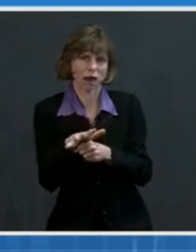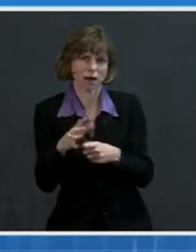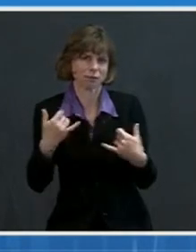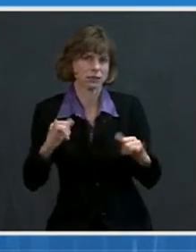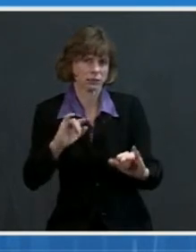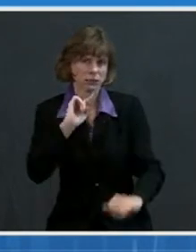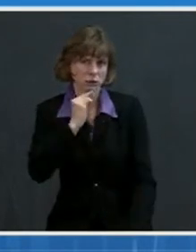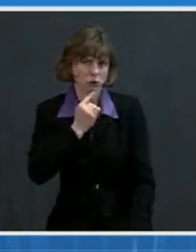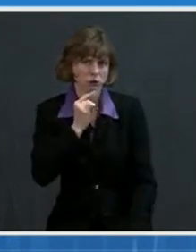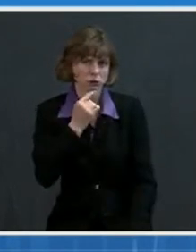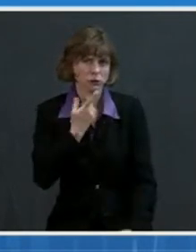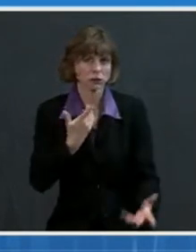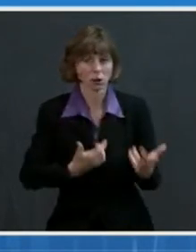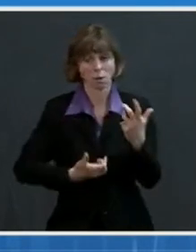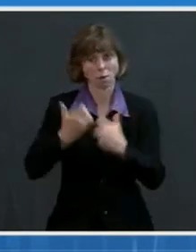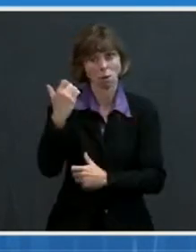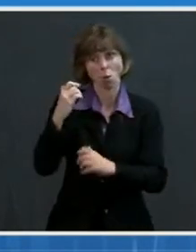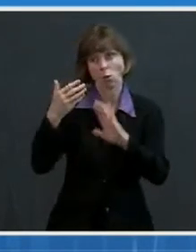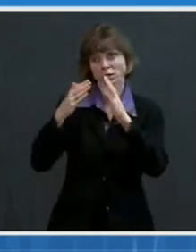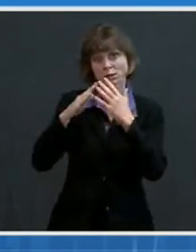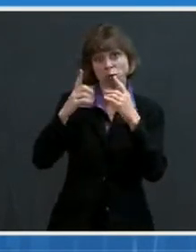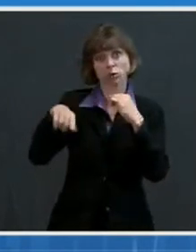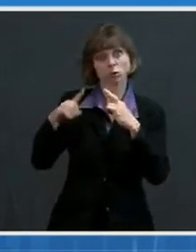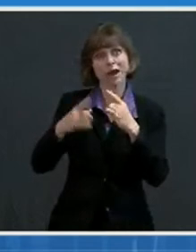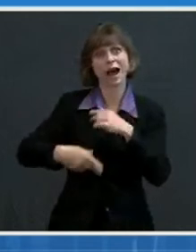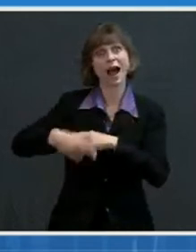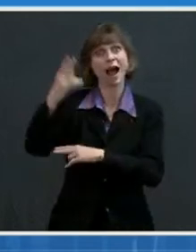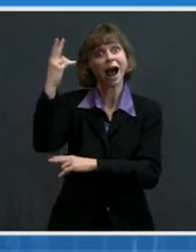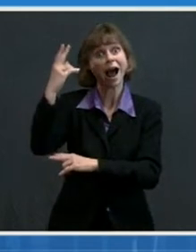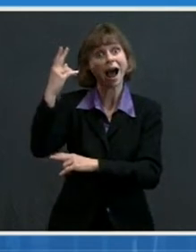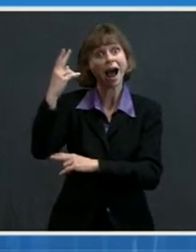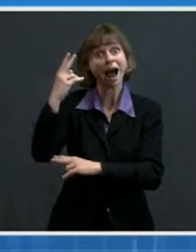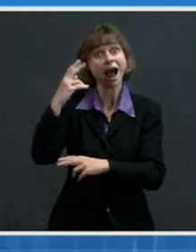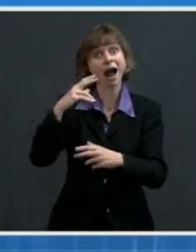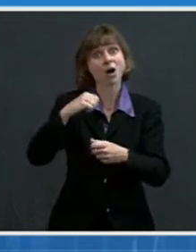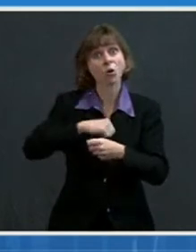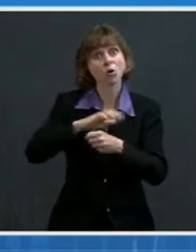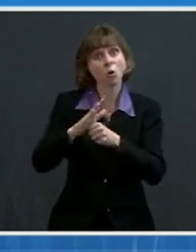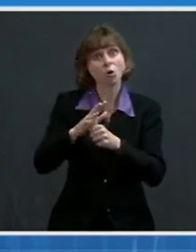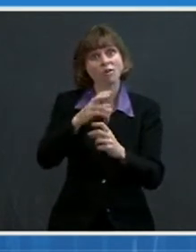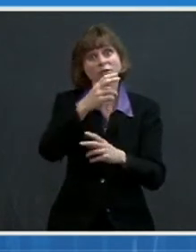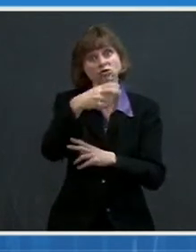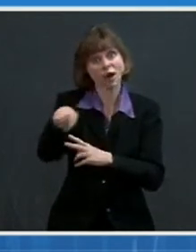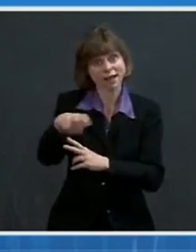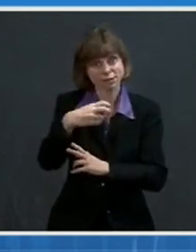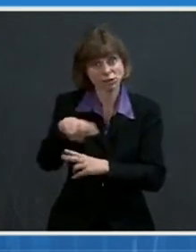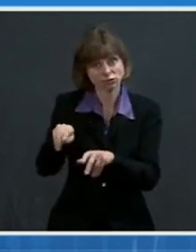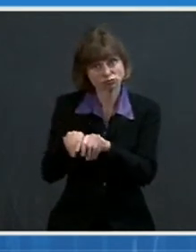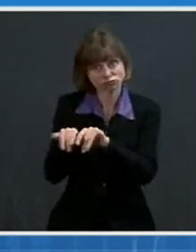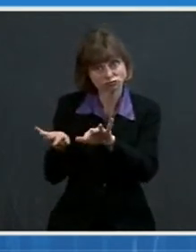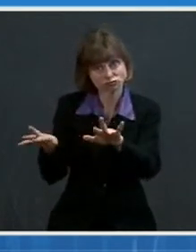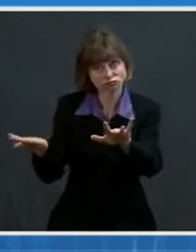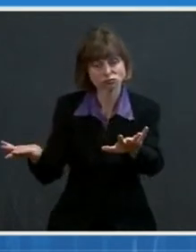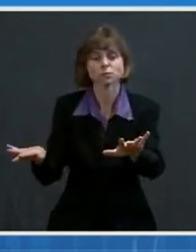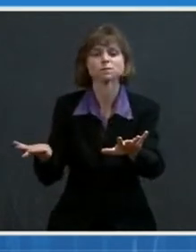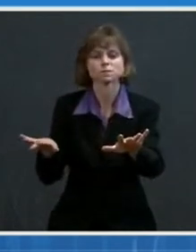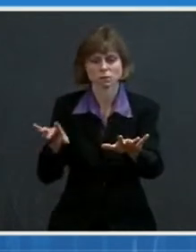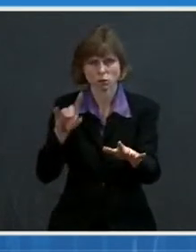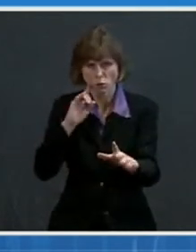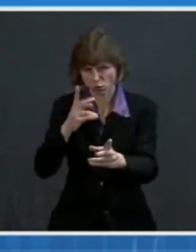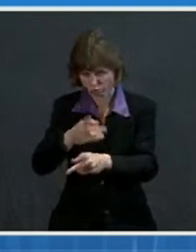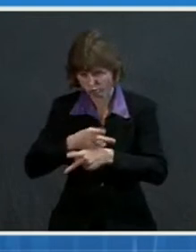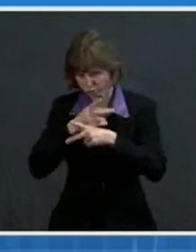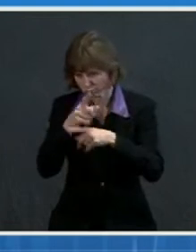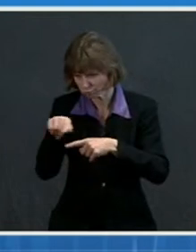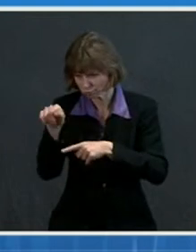the most communities continuing to have high levels of COVID-19 transmission. We are watching these data closely to